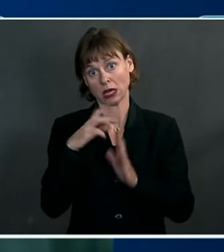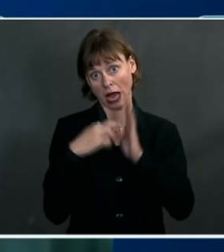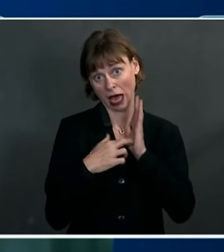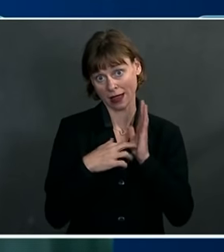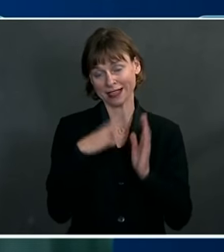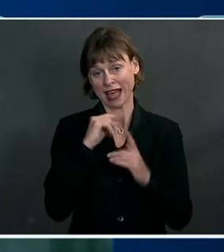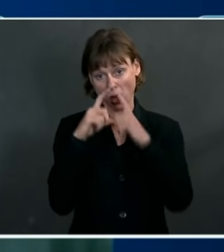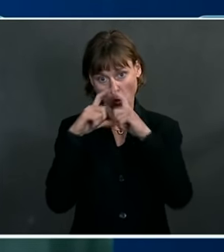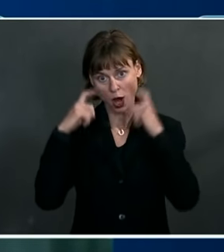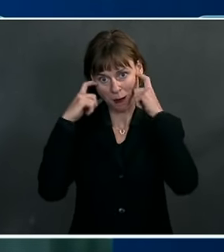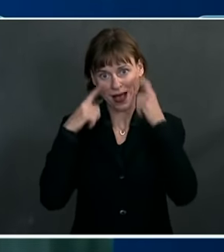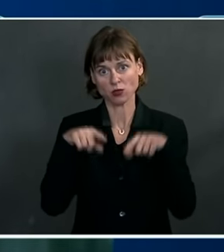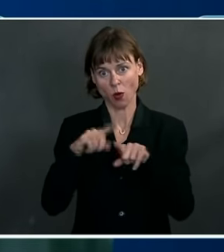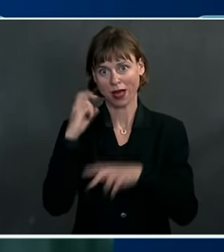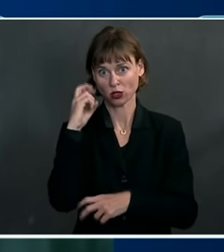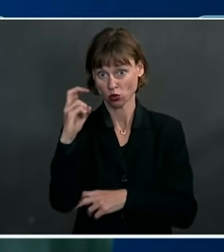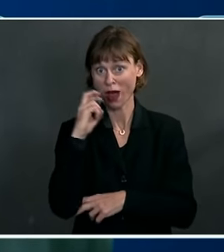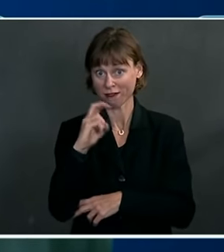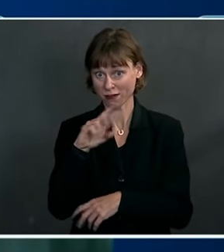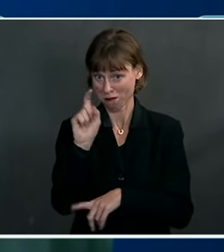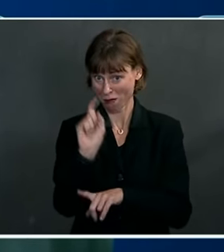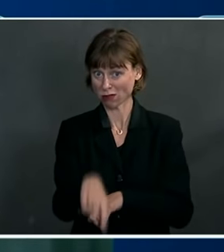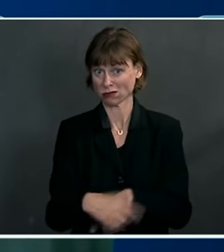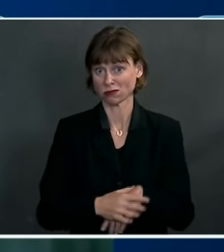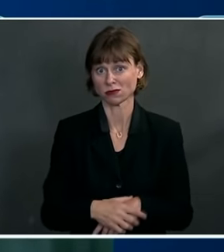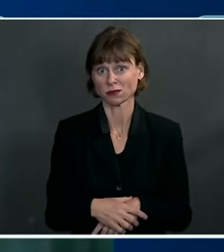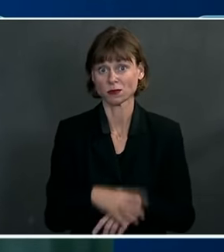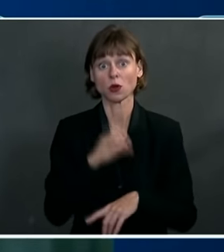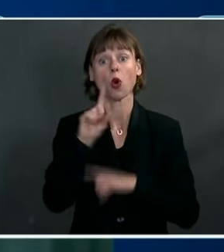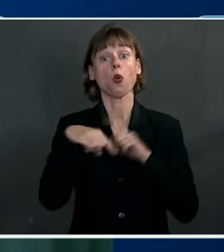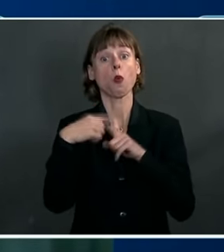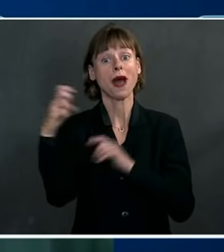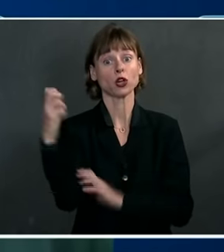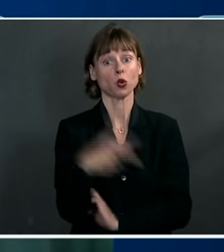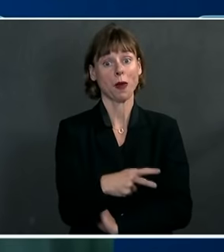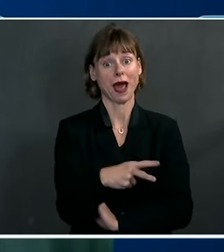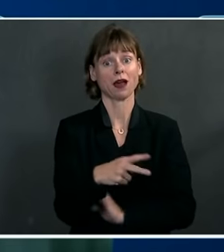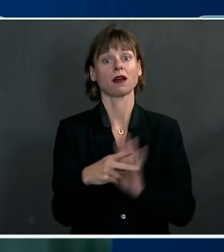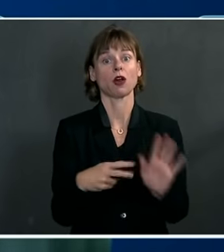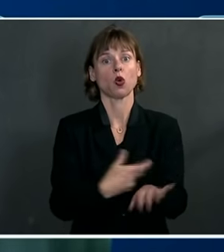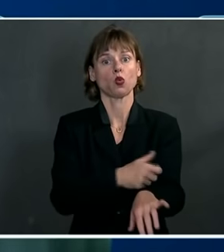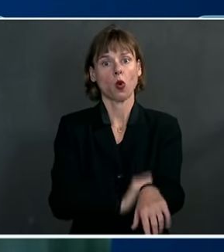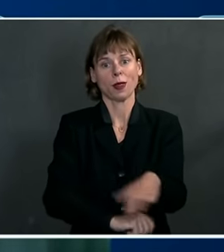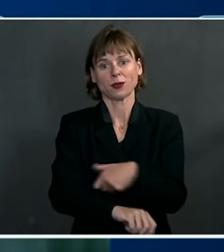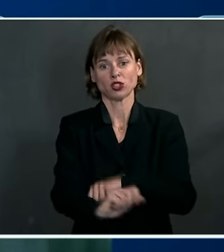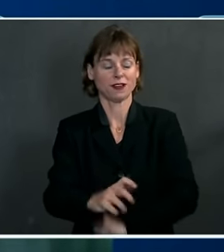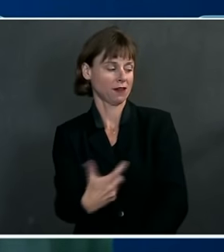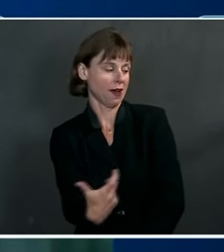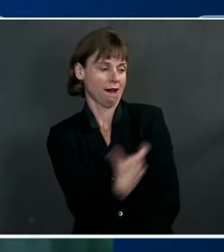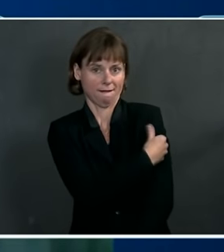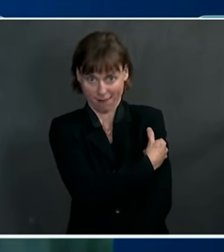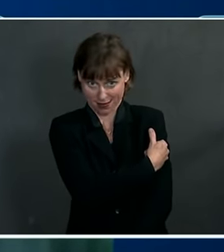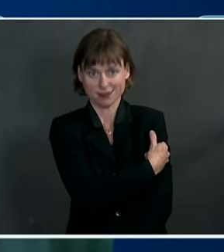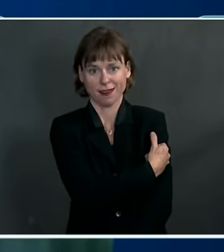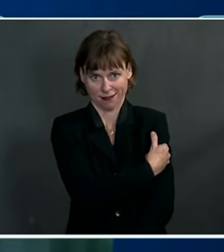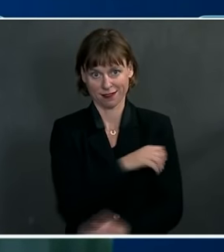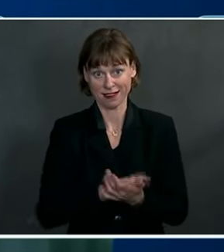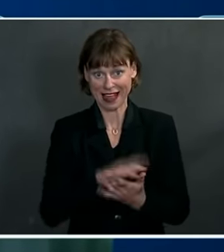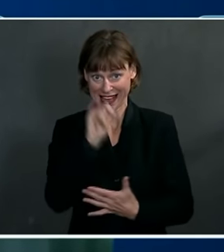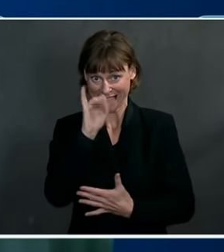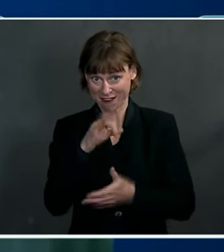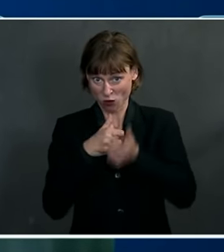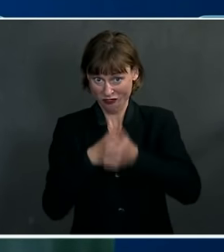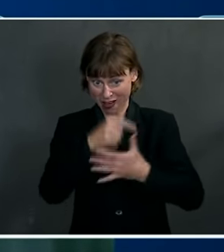wear a mask as you travel. And what is your turn, please roll up your sleeve and get vaccinated. If we do all these